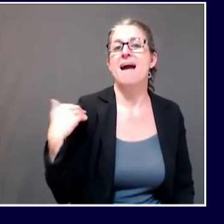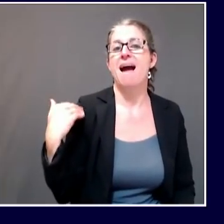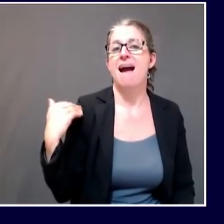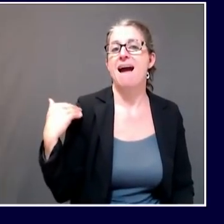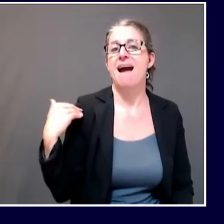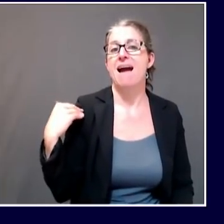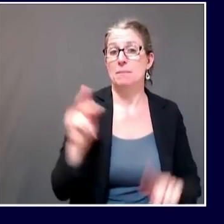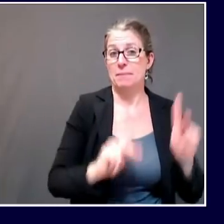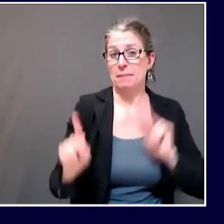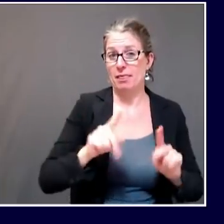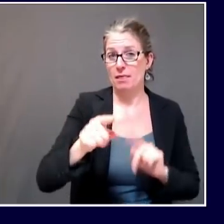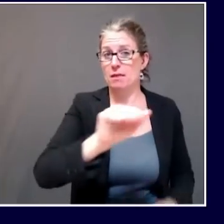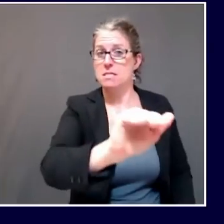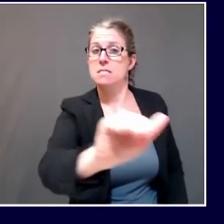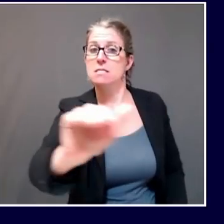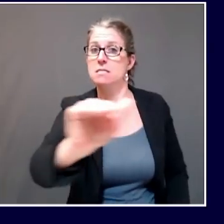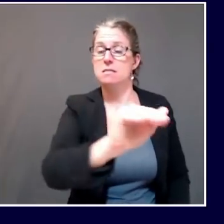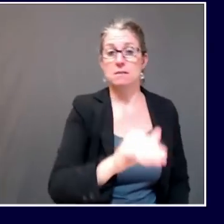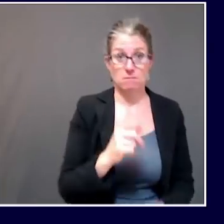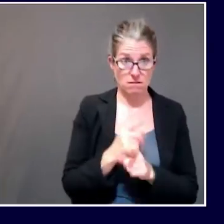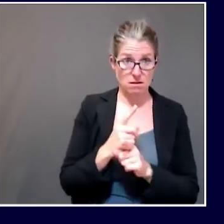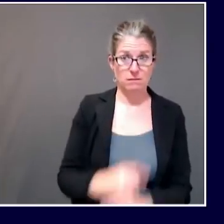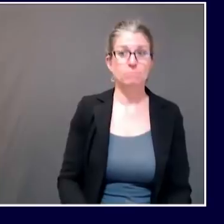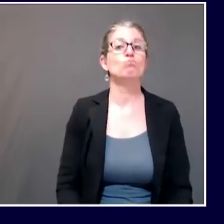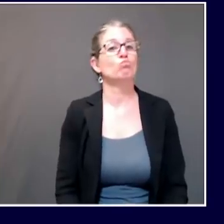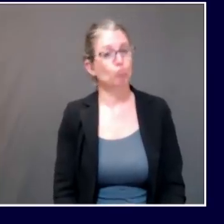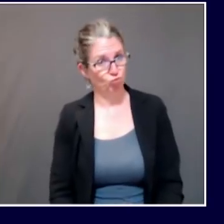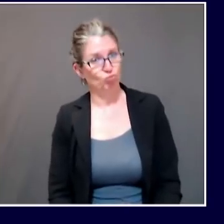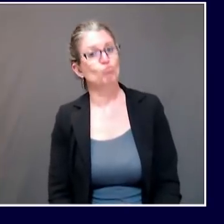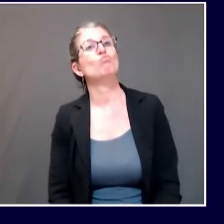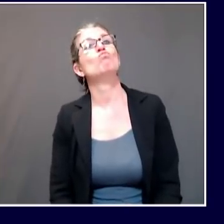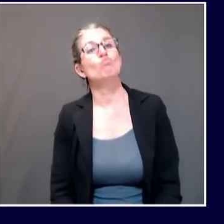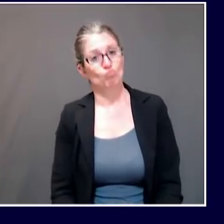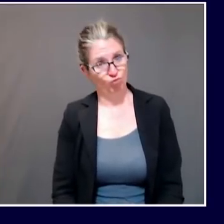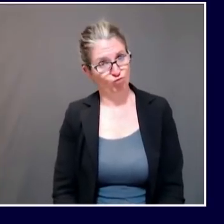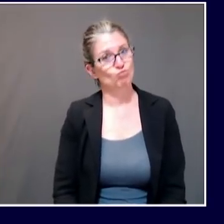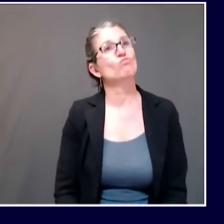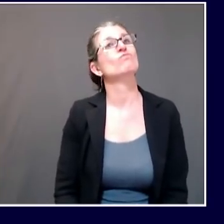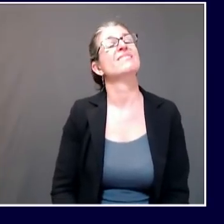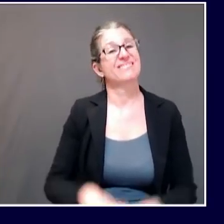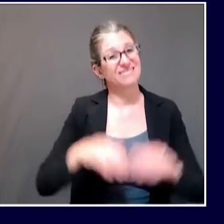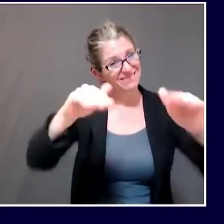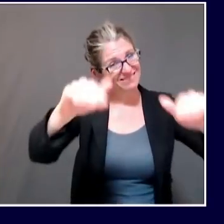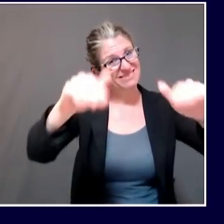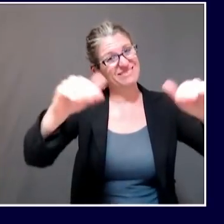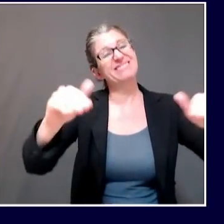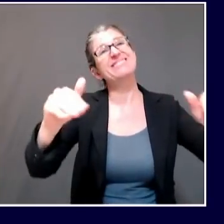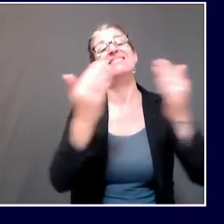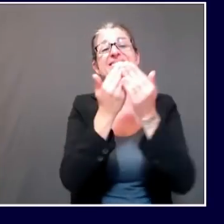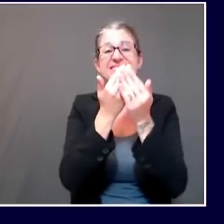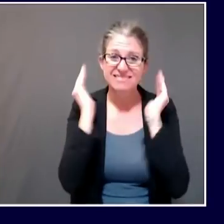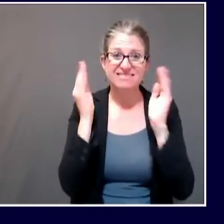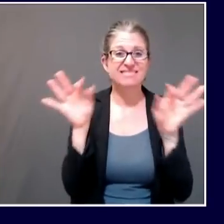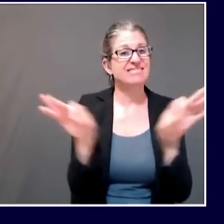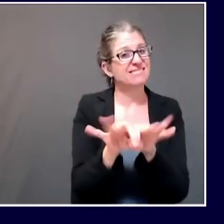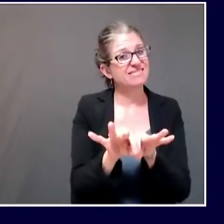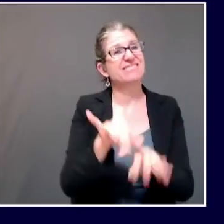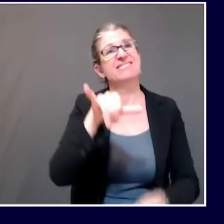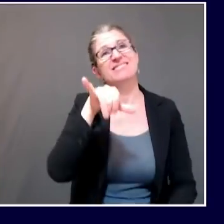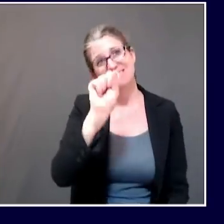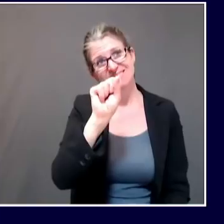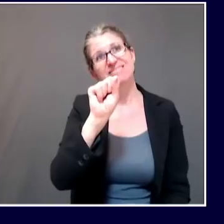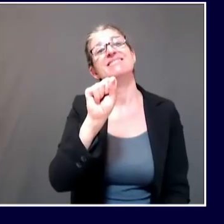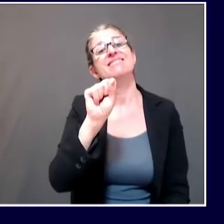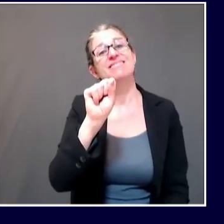in order to put them in practice. So one of the first things we do when we get on a call with a facility of any kind